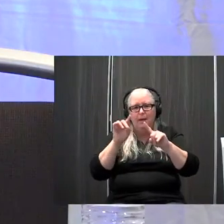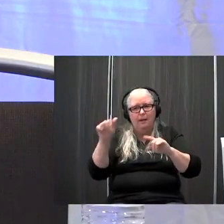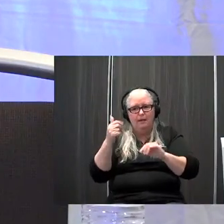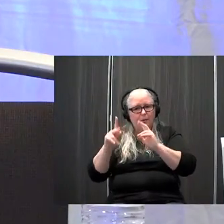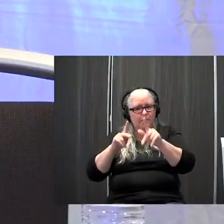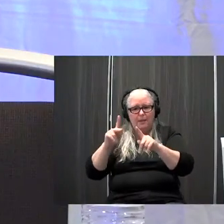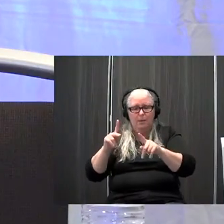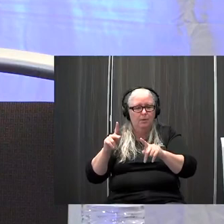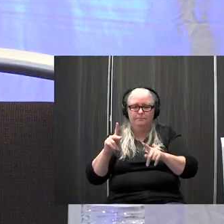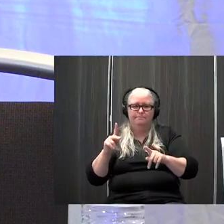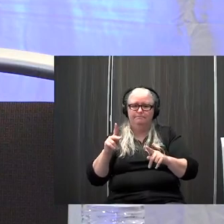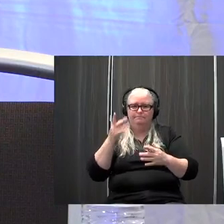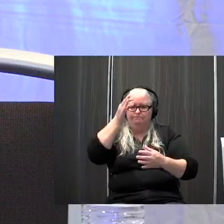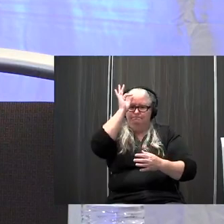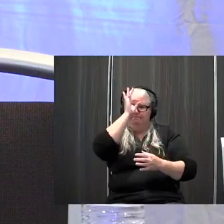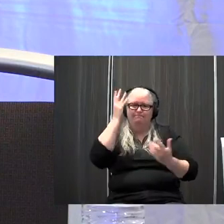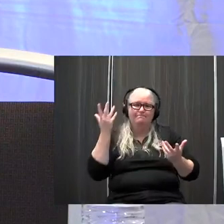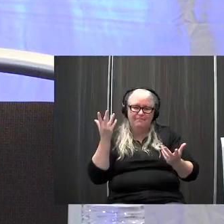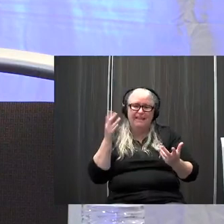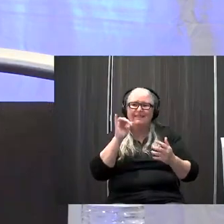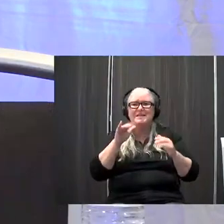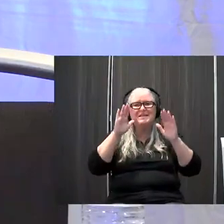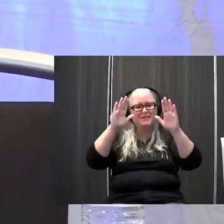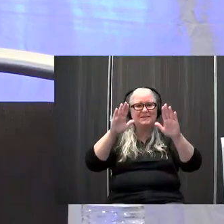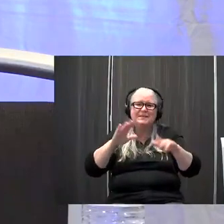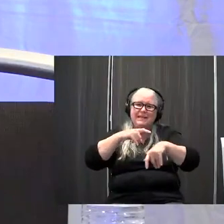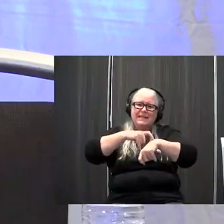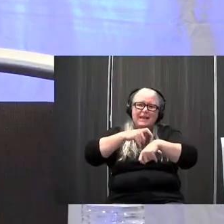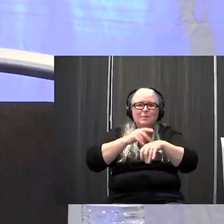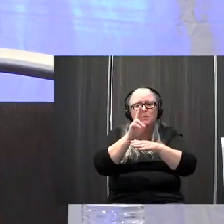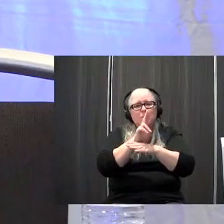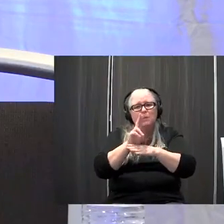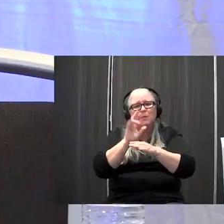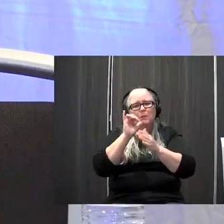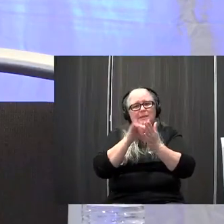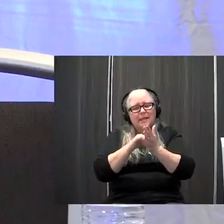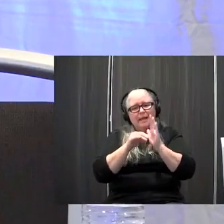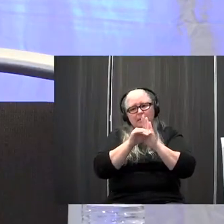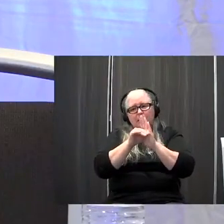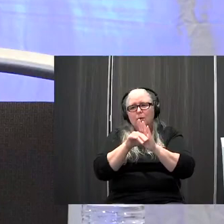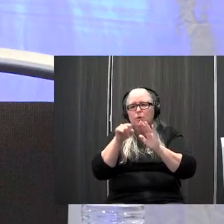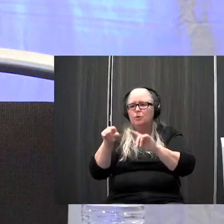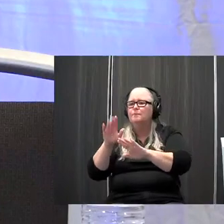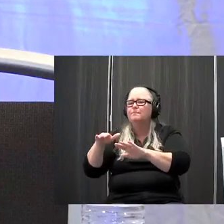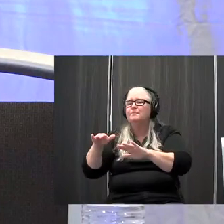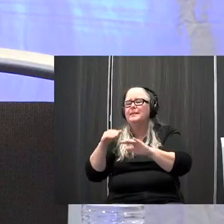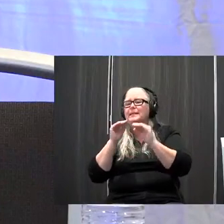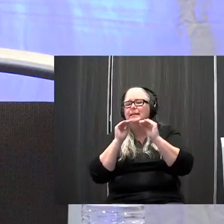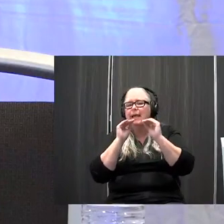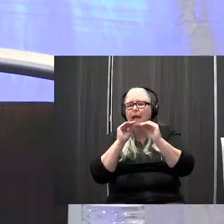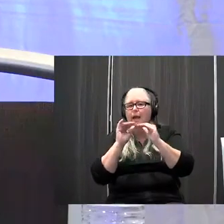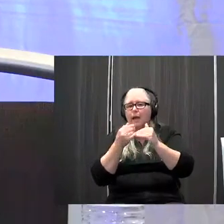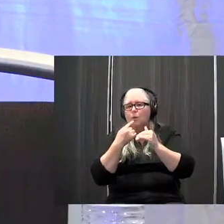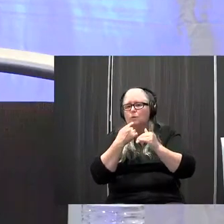else does and so that's a great time to be using that modeling to teach them how to say it in a different way so that